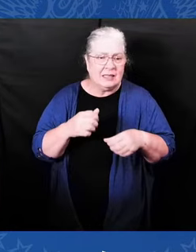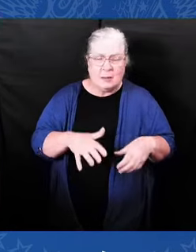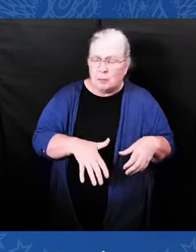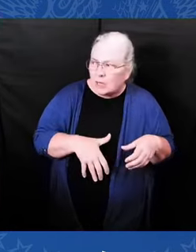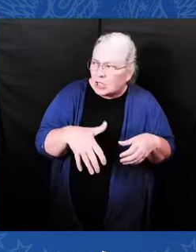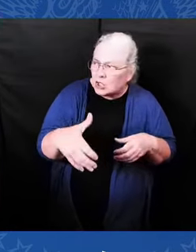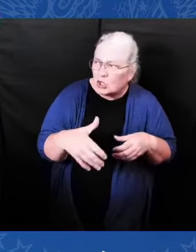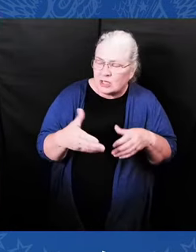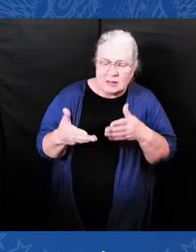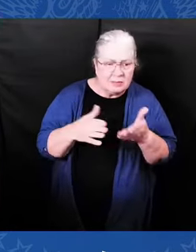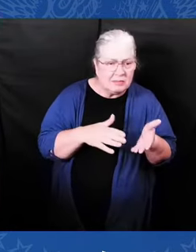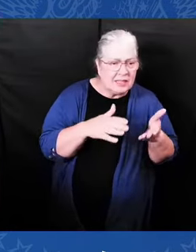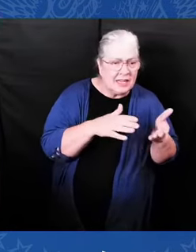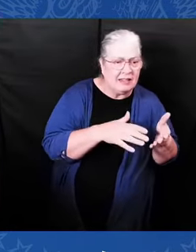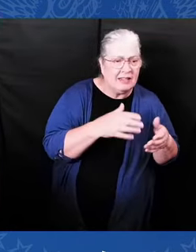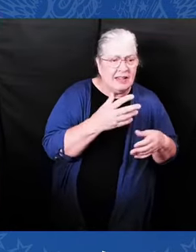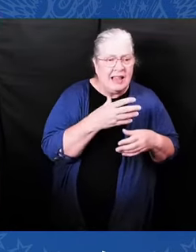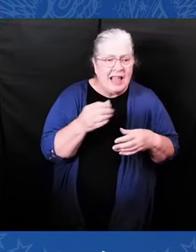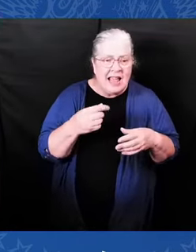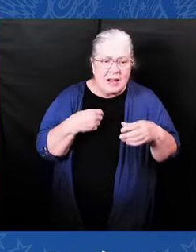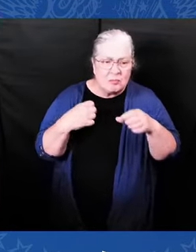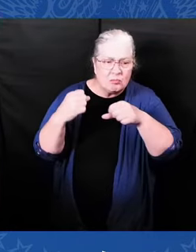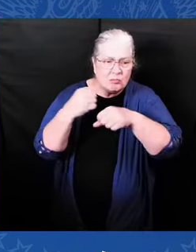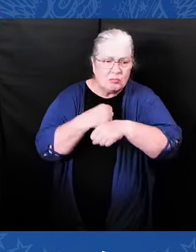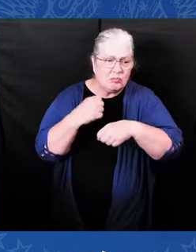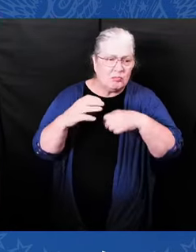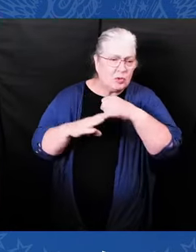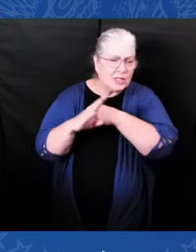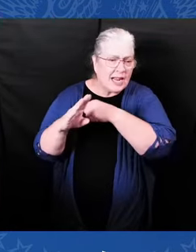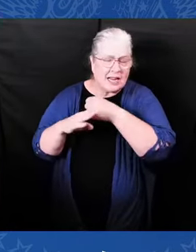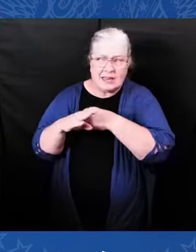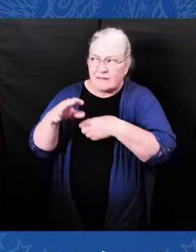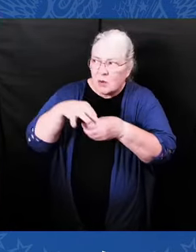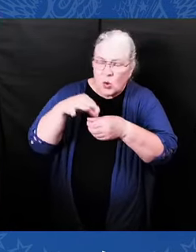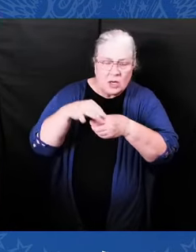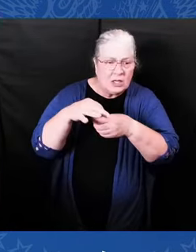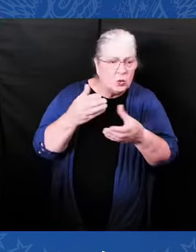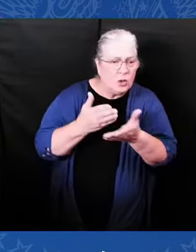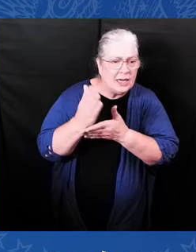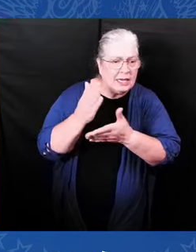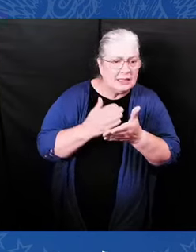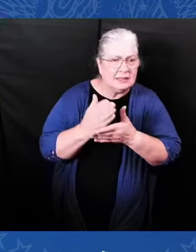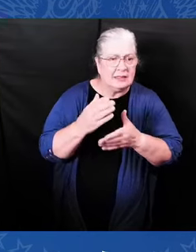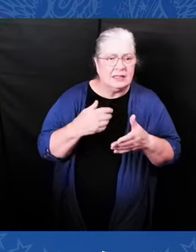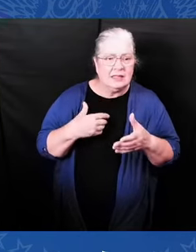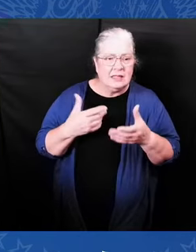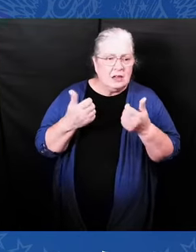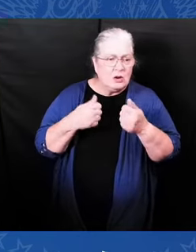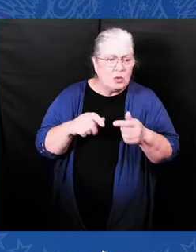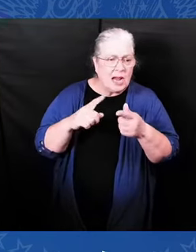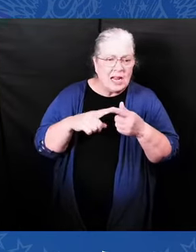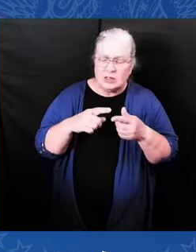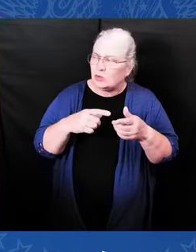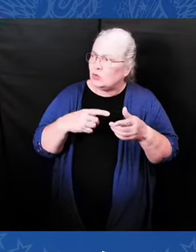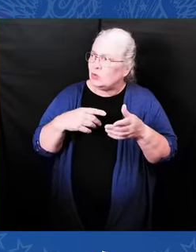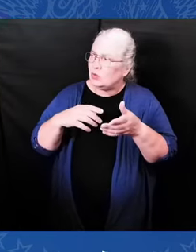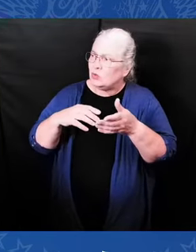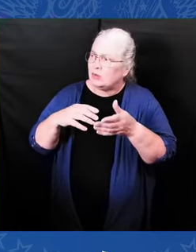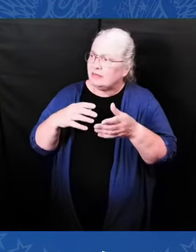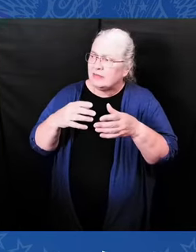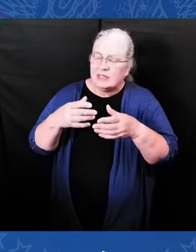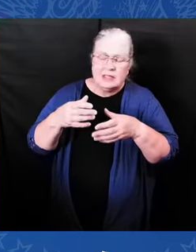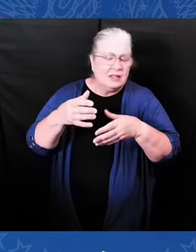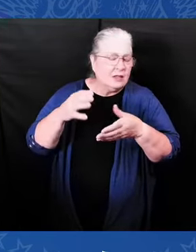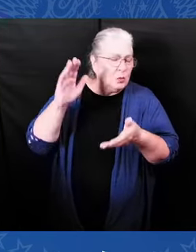I thank you for your partnership and for your leadership. The CBC has always